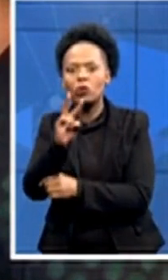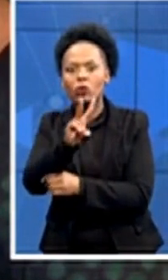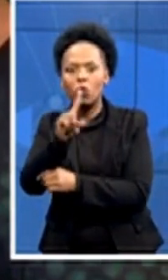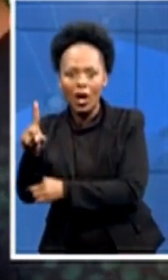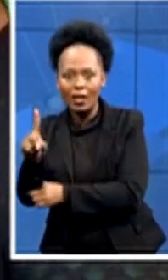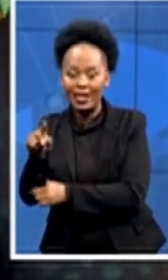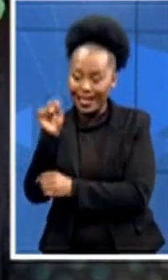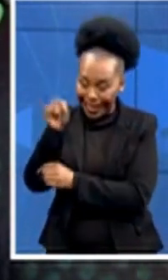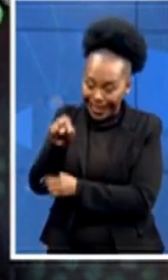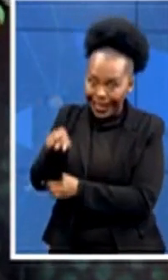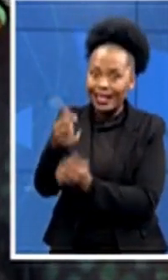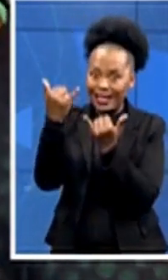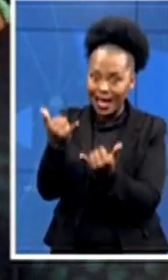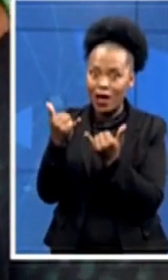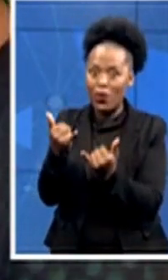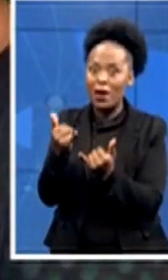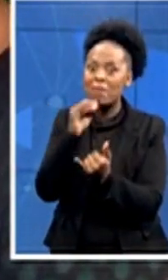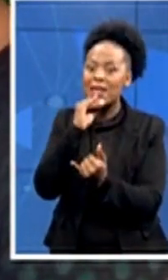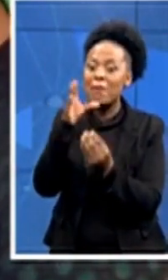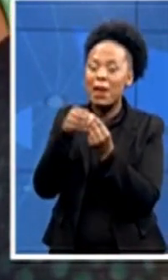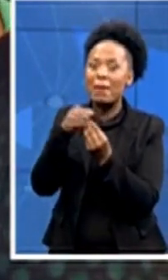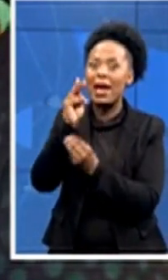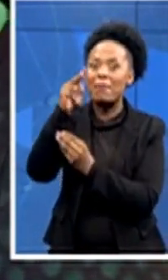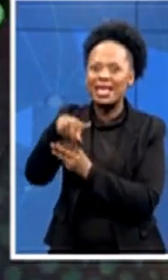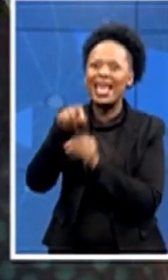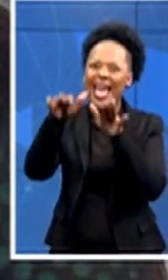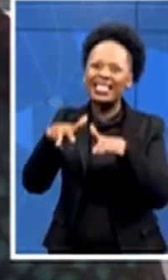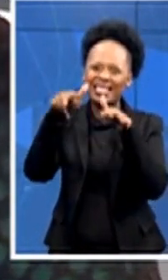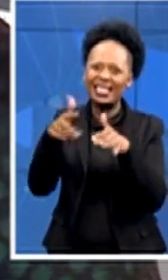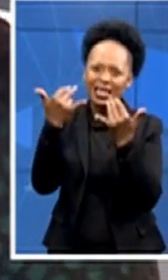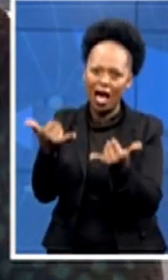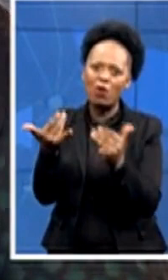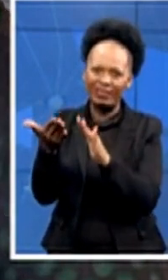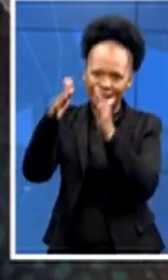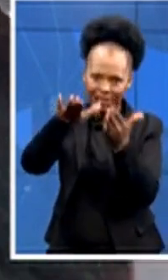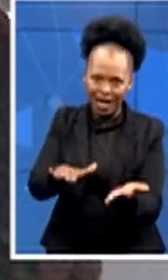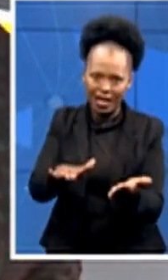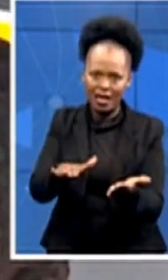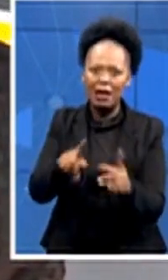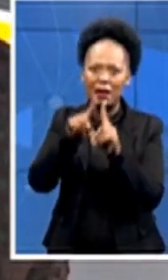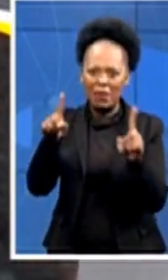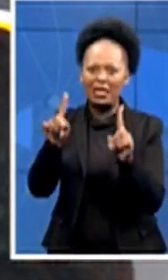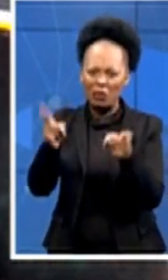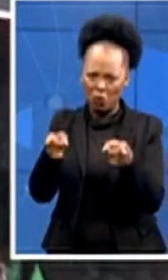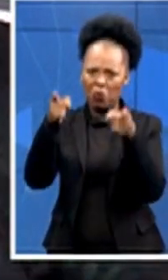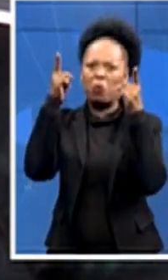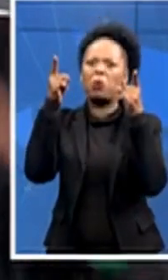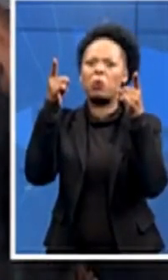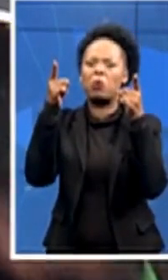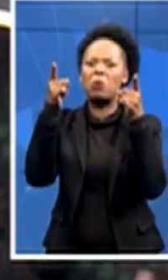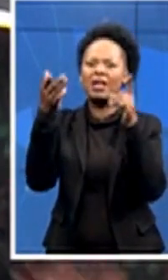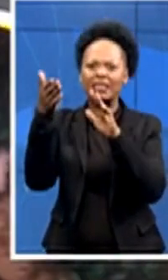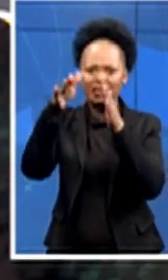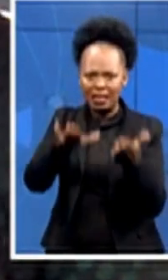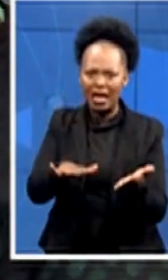member of the AIC. And the of AIC, a member